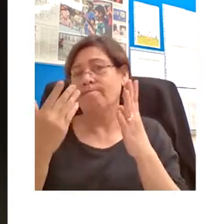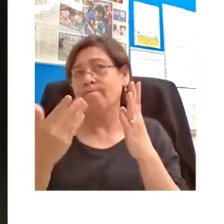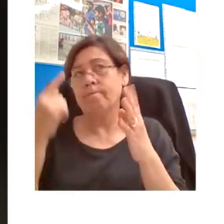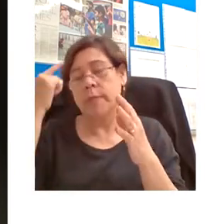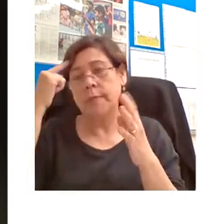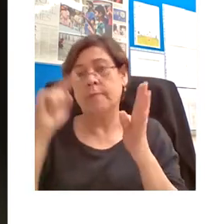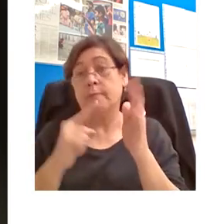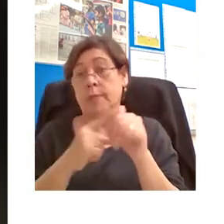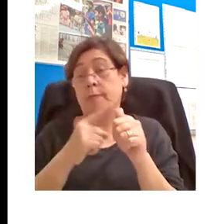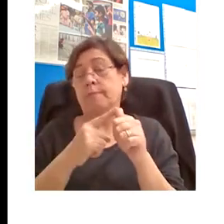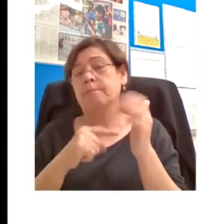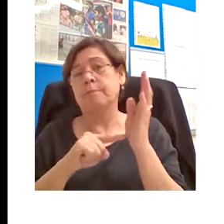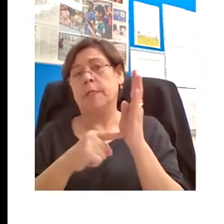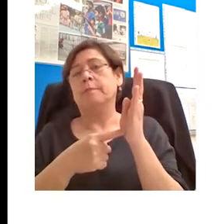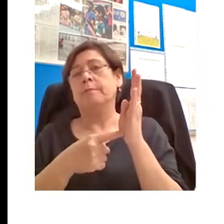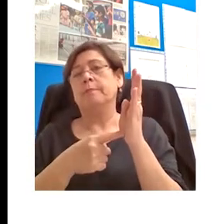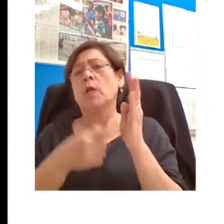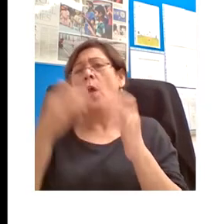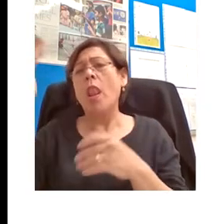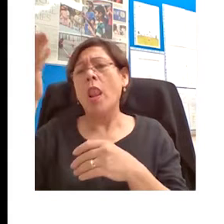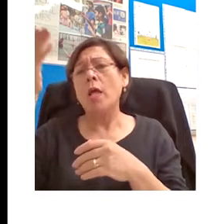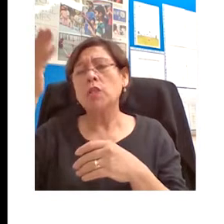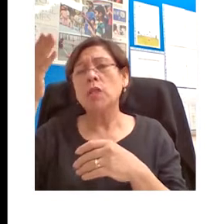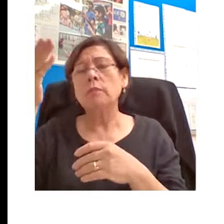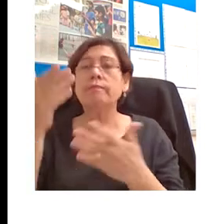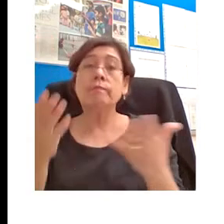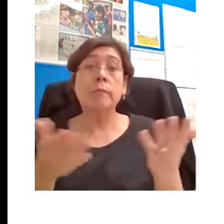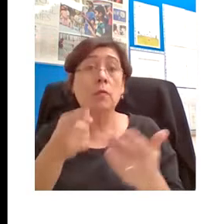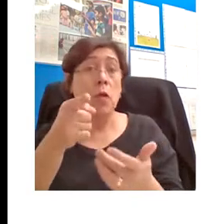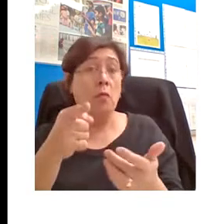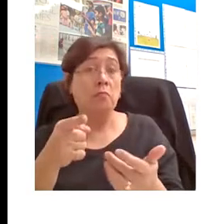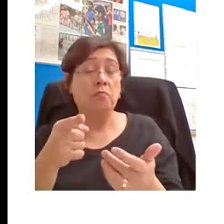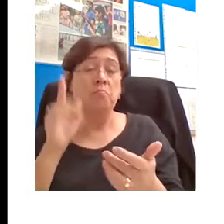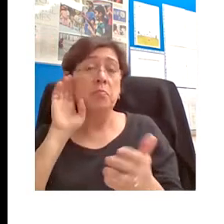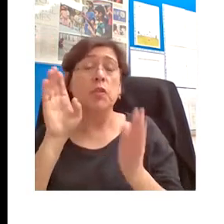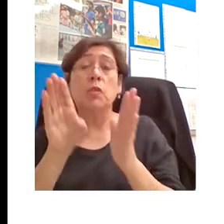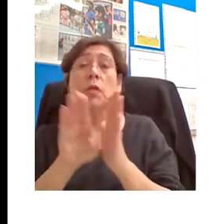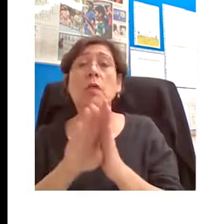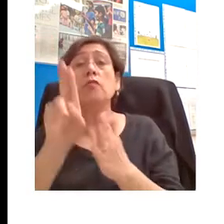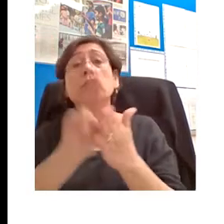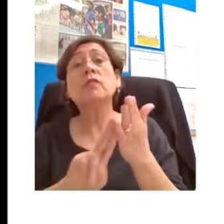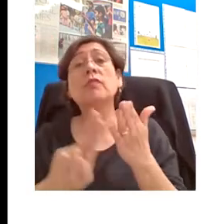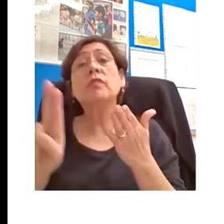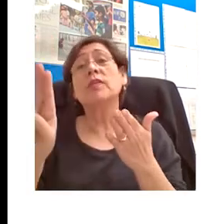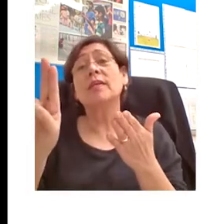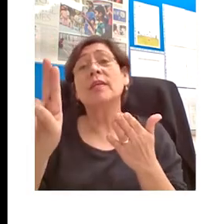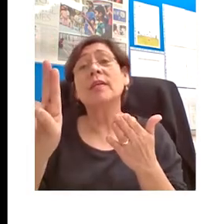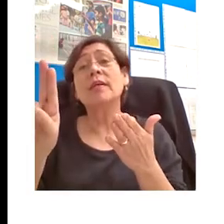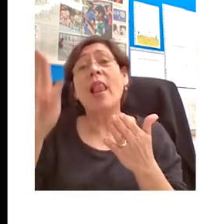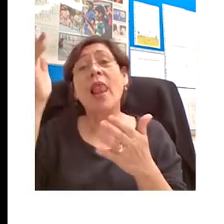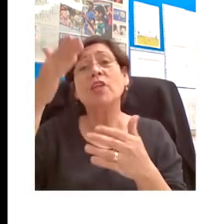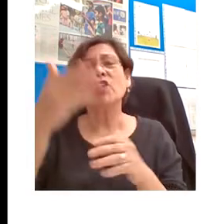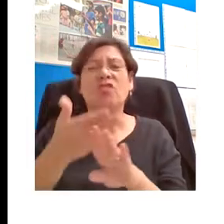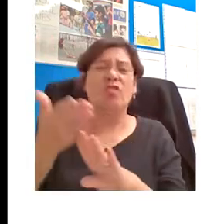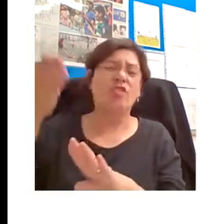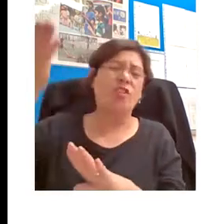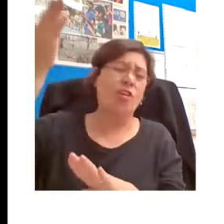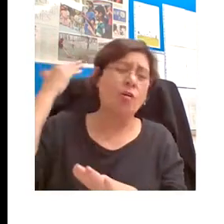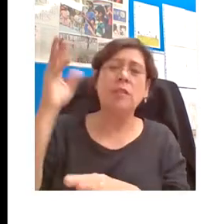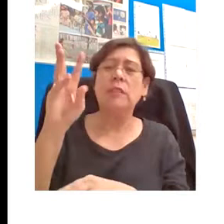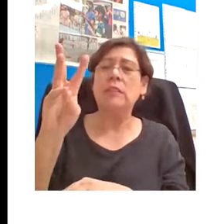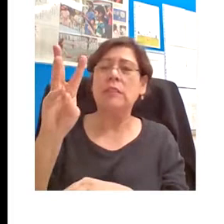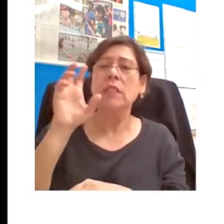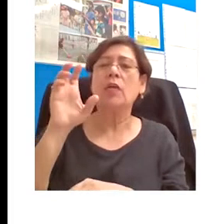bit about the lecture itself. Here you have an image of a university lecture from over 600 years ago, from the oldest